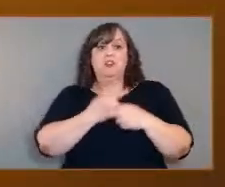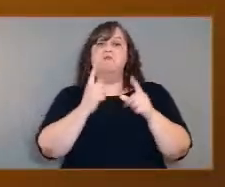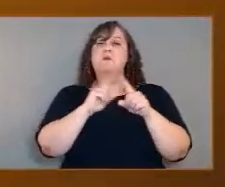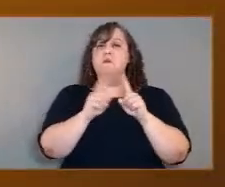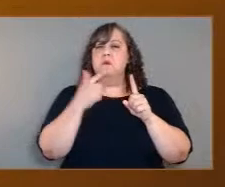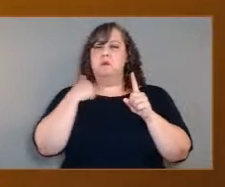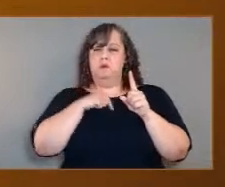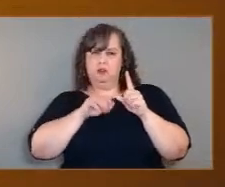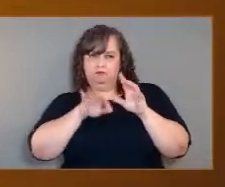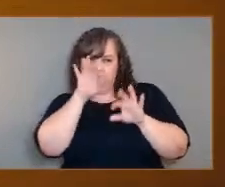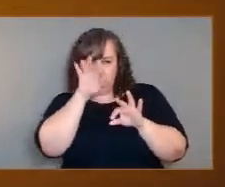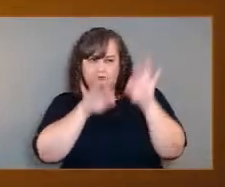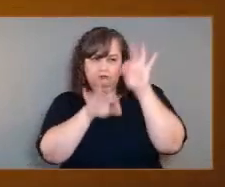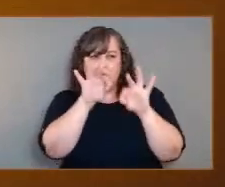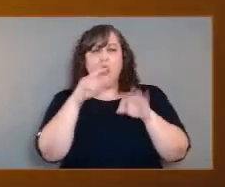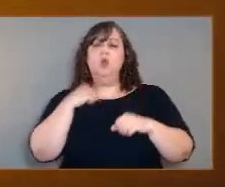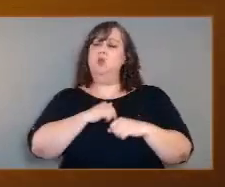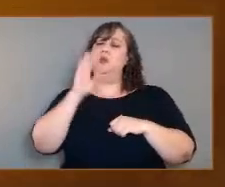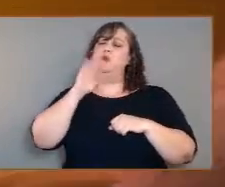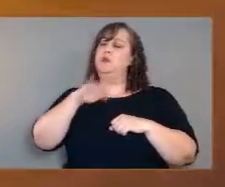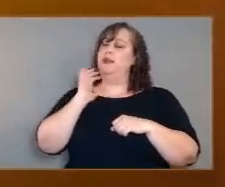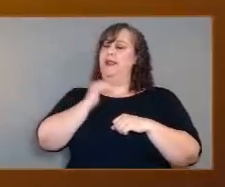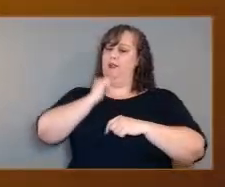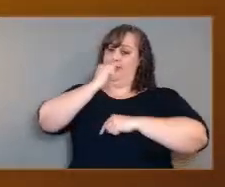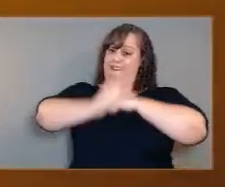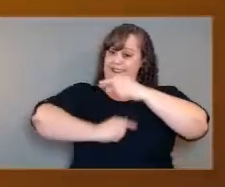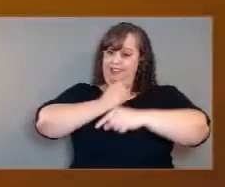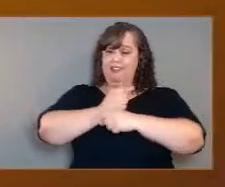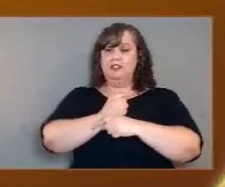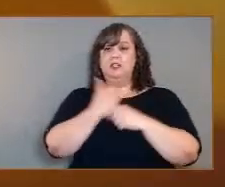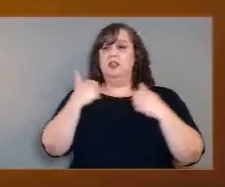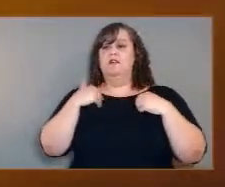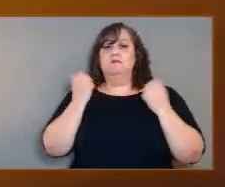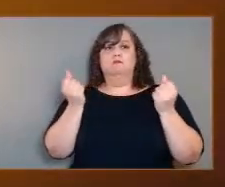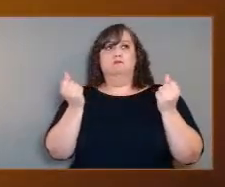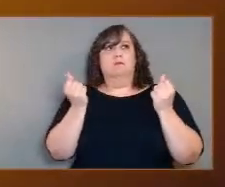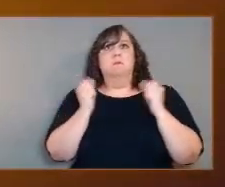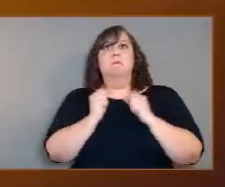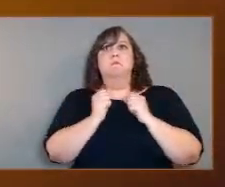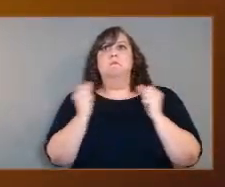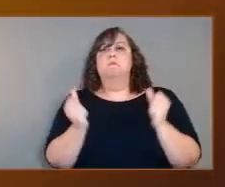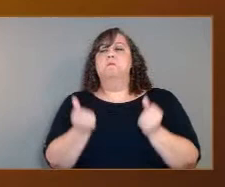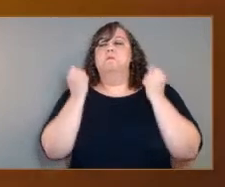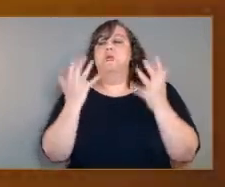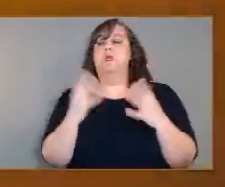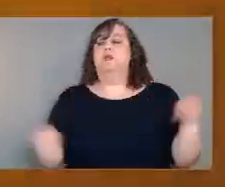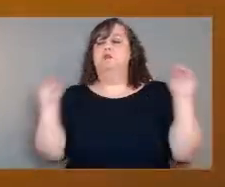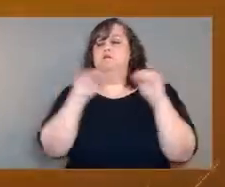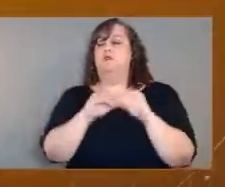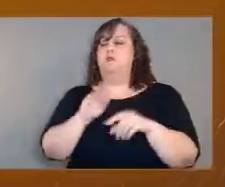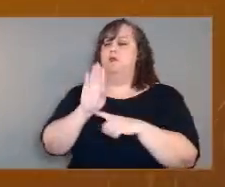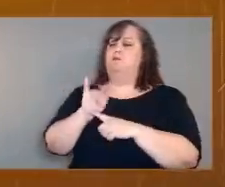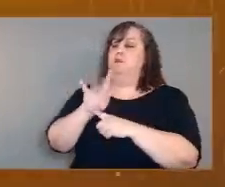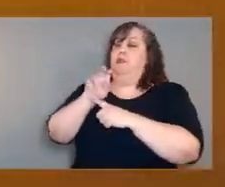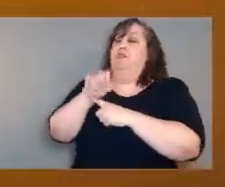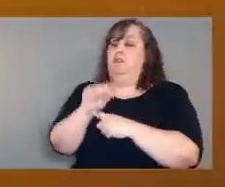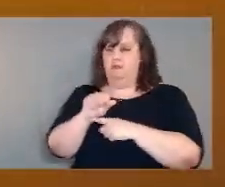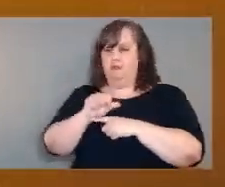contains billions of other planets. But how can we learn more about them? What traits do these exoplanets have?